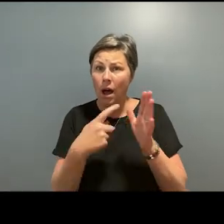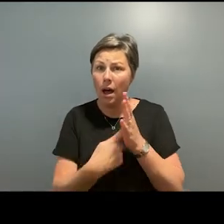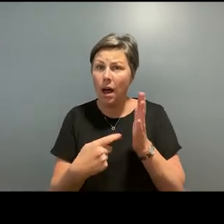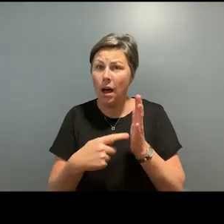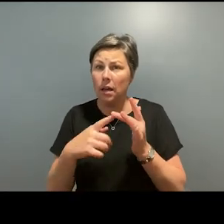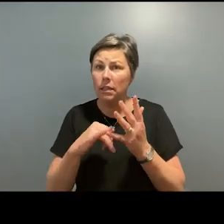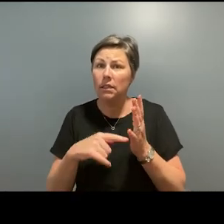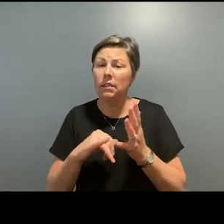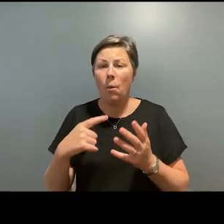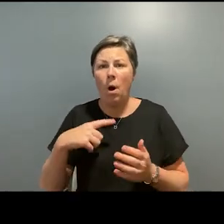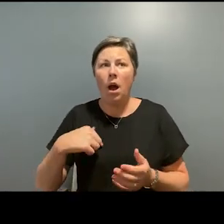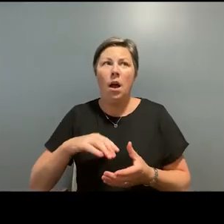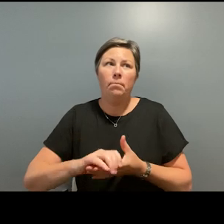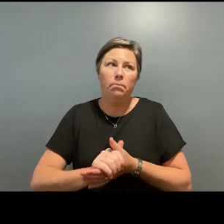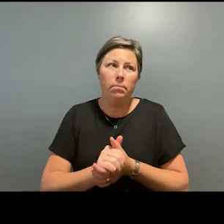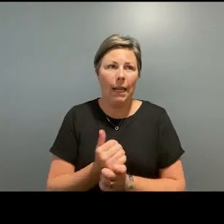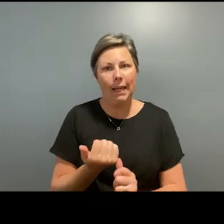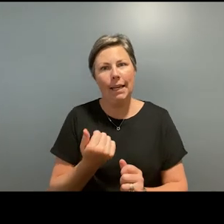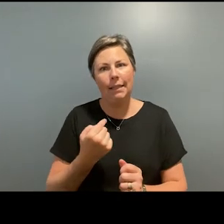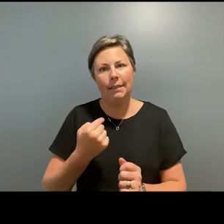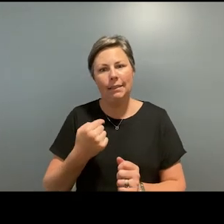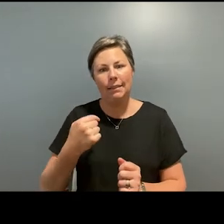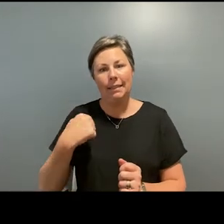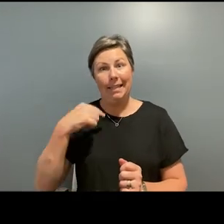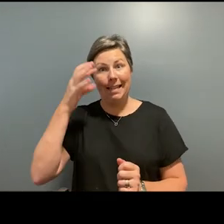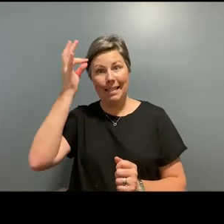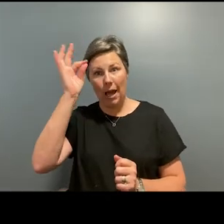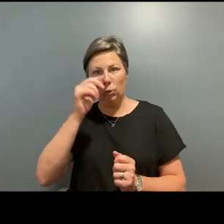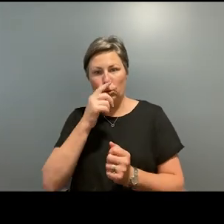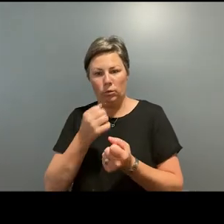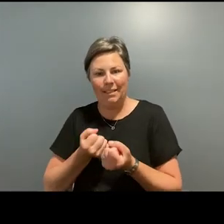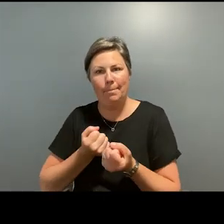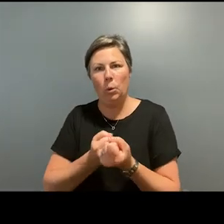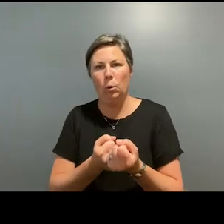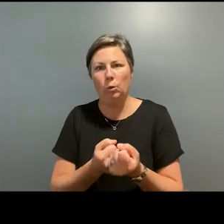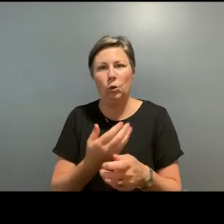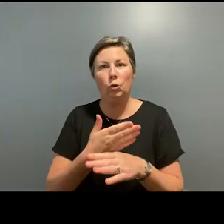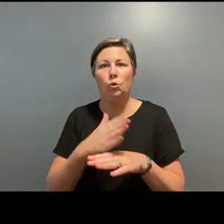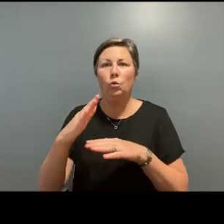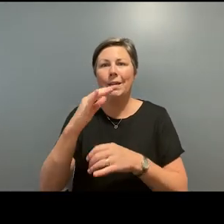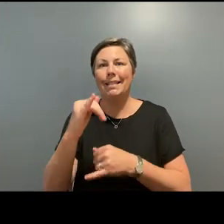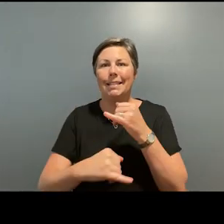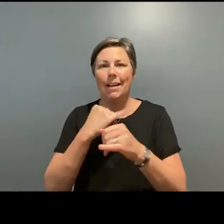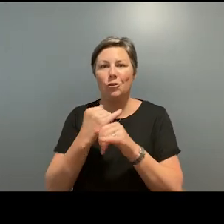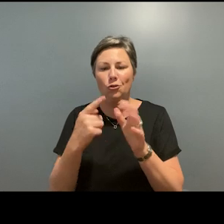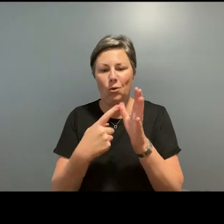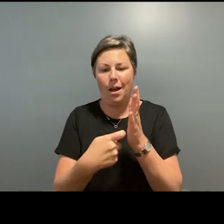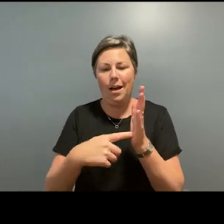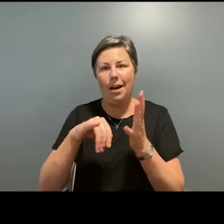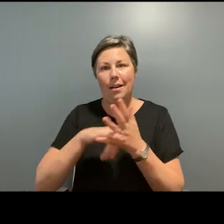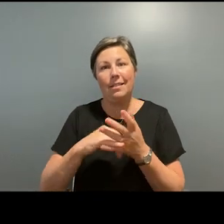pleased that we're able to show our support for this major new International Arts Festival PHOTO